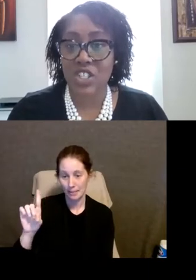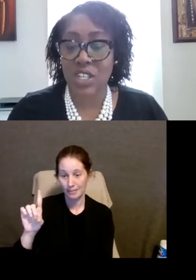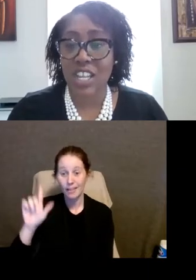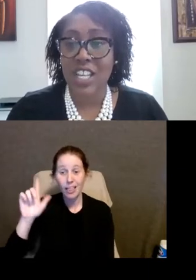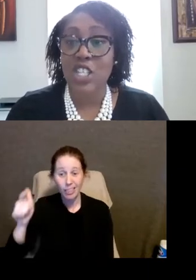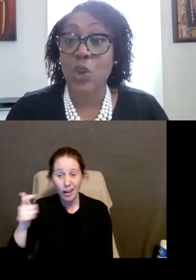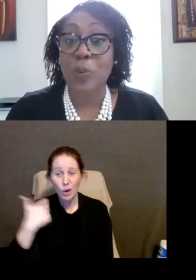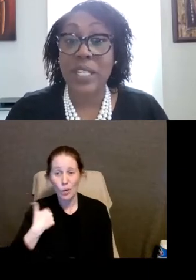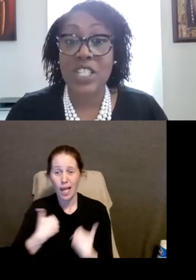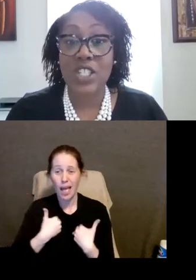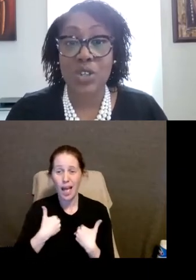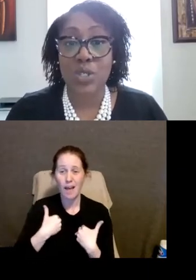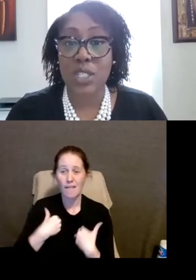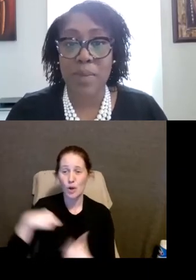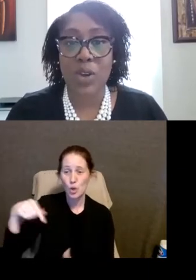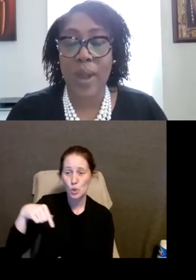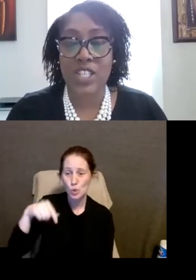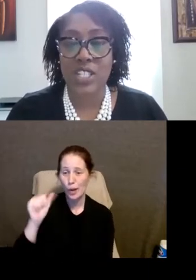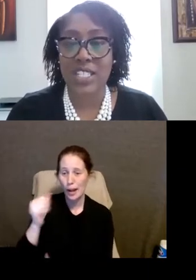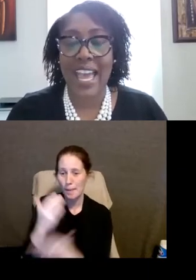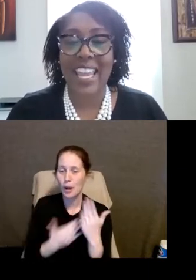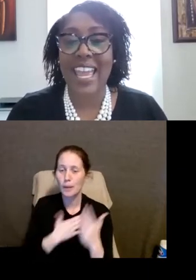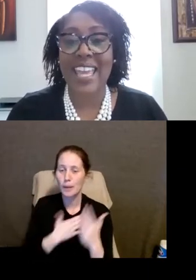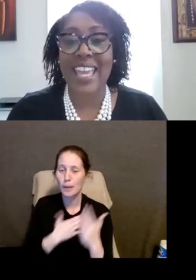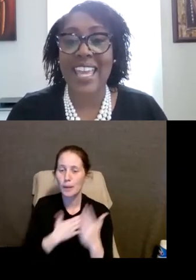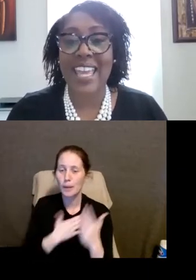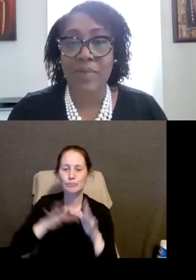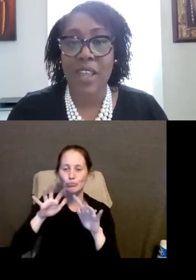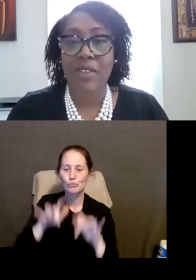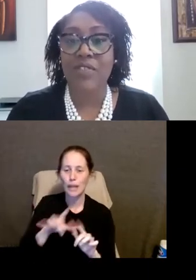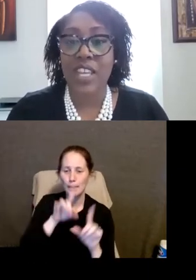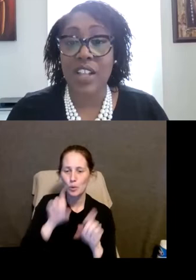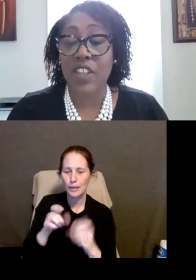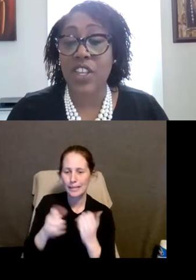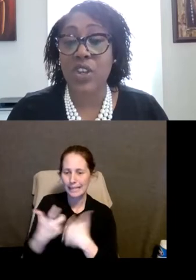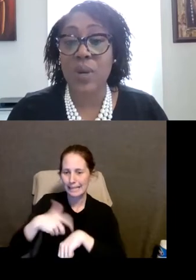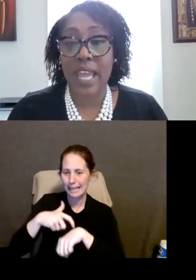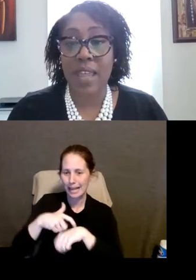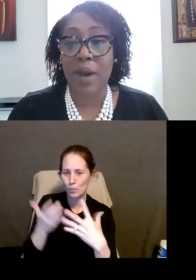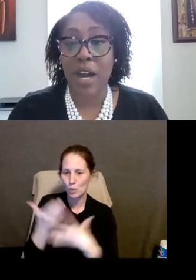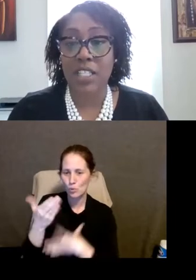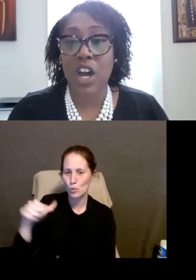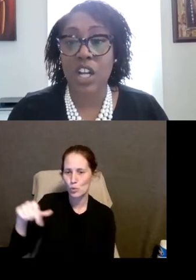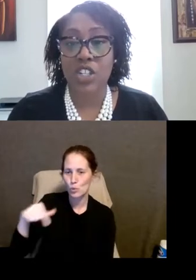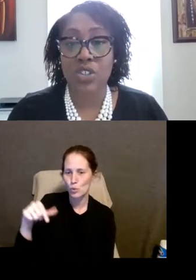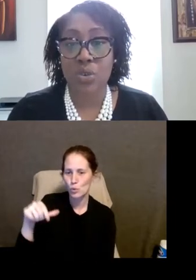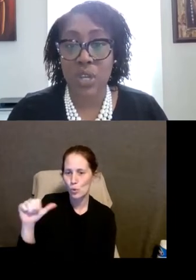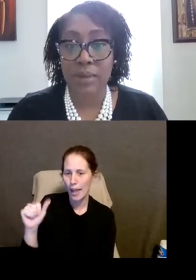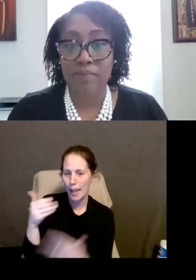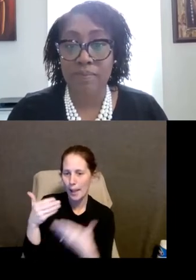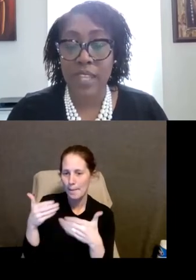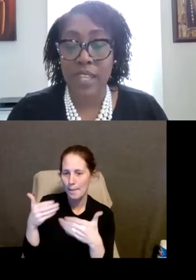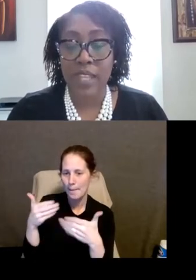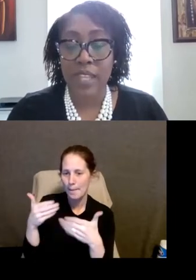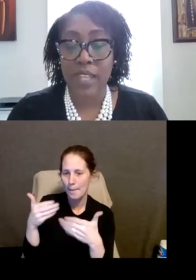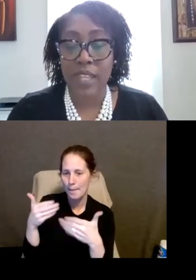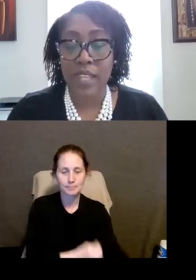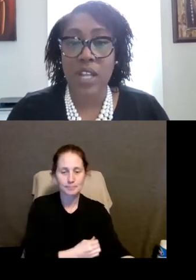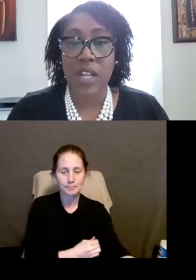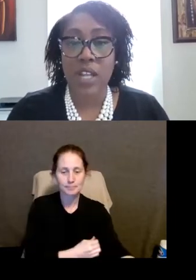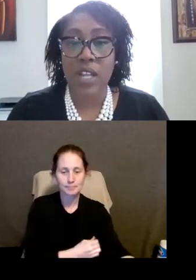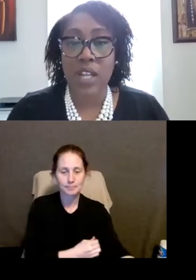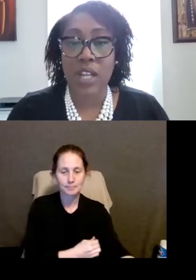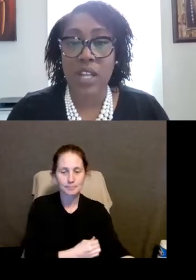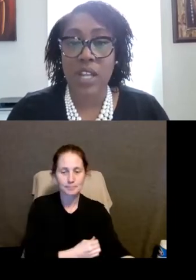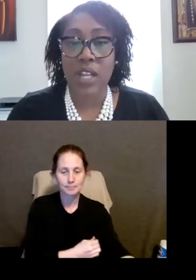answer session. So please do submit questions at any time via the Q&A box on your screen. Please